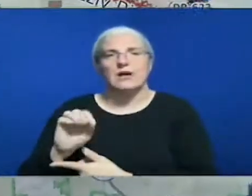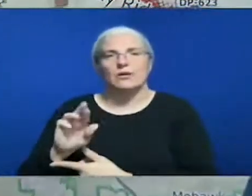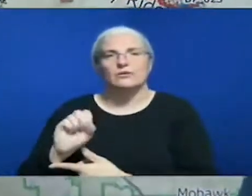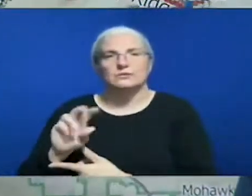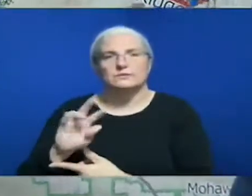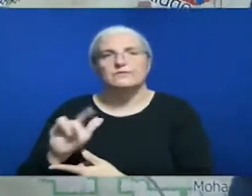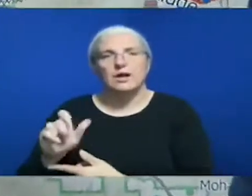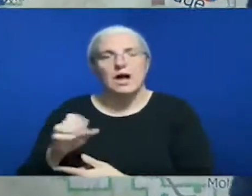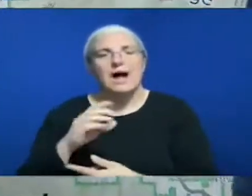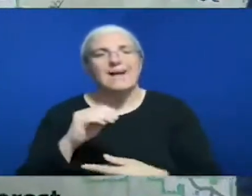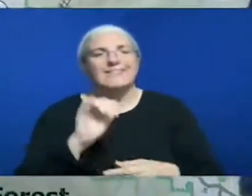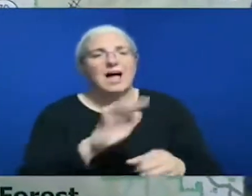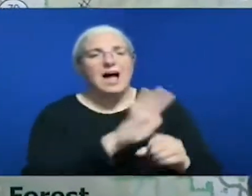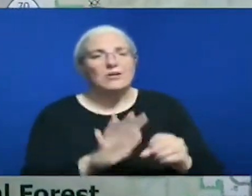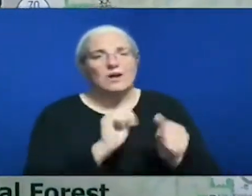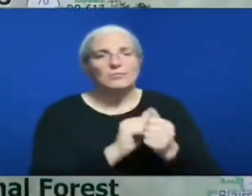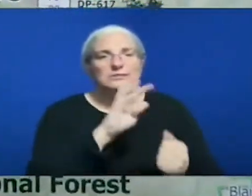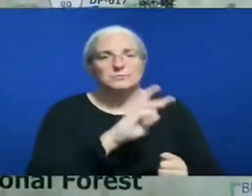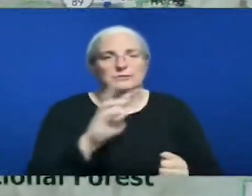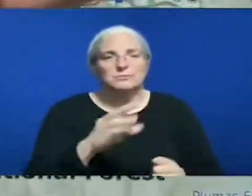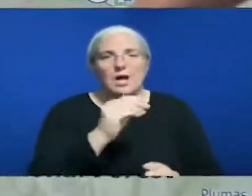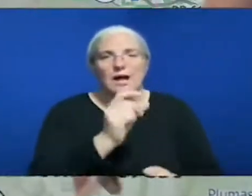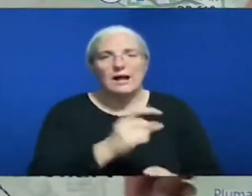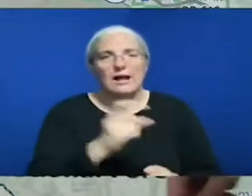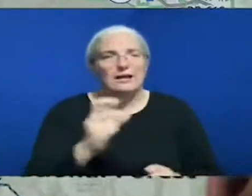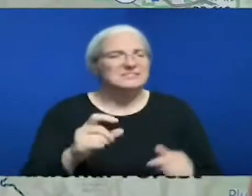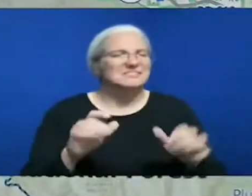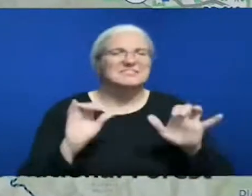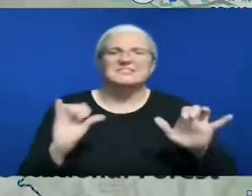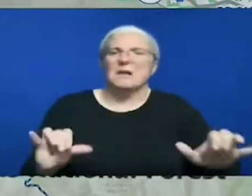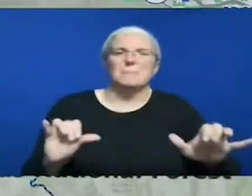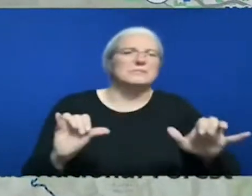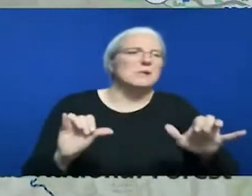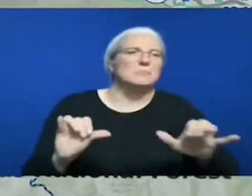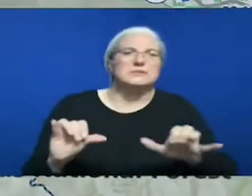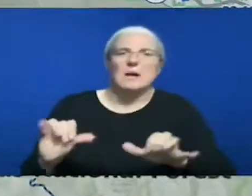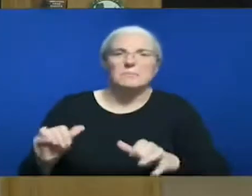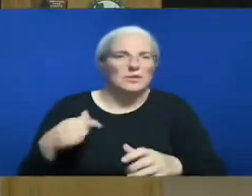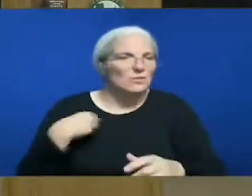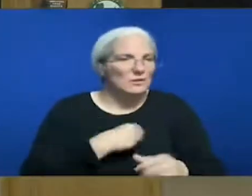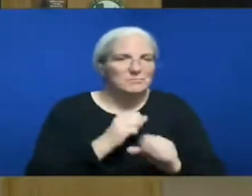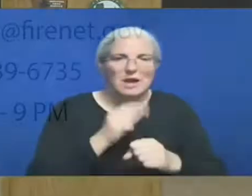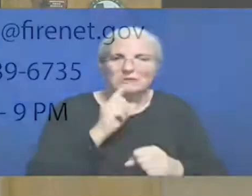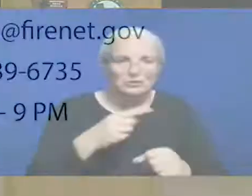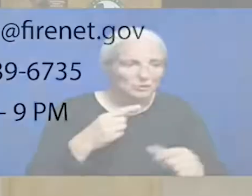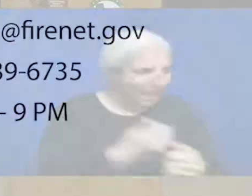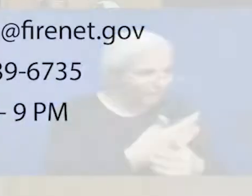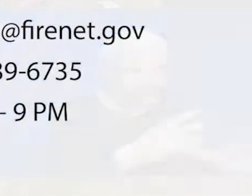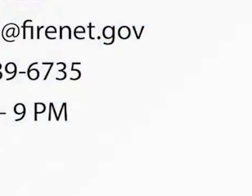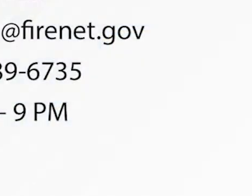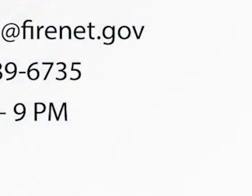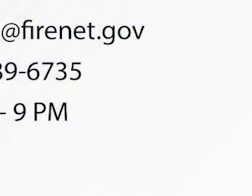also pulling hose and back hauling any excess equipment and supplies and that's the end of report